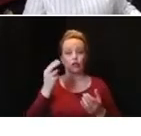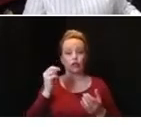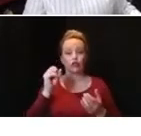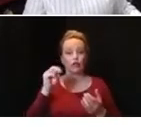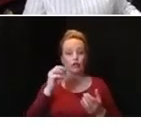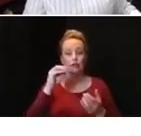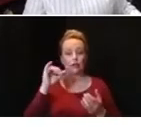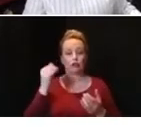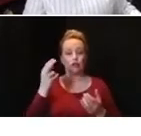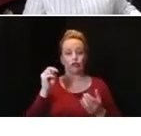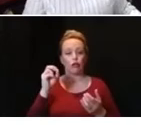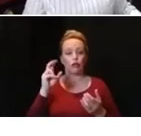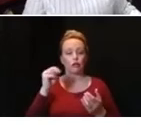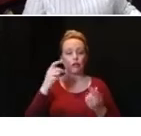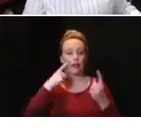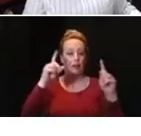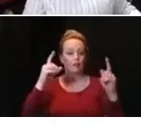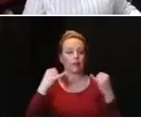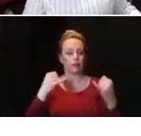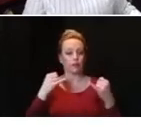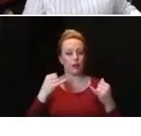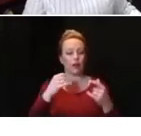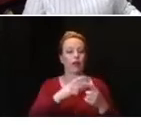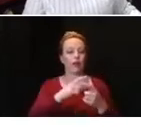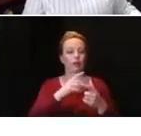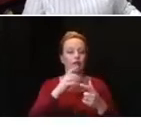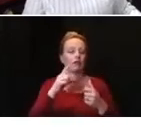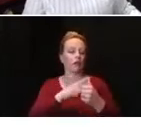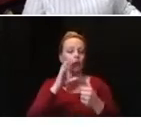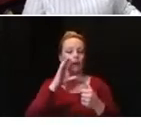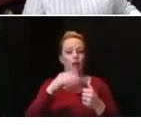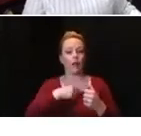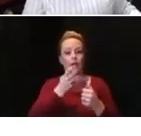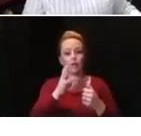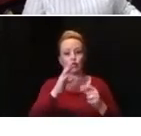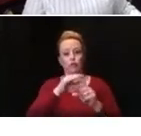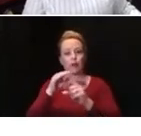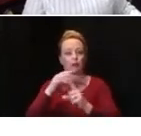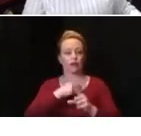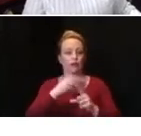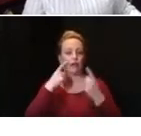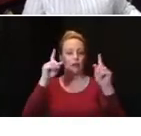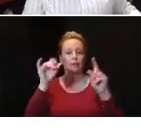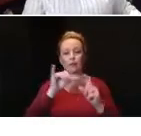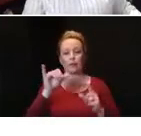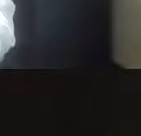will have some numbers and some reminders from both Nita and Amy. So Nita, let's start off, please.